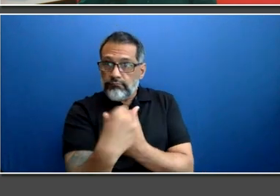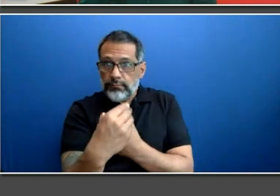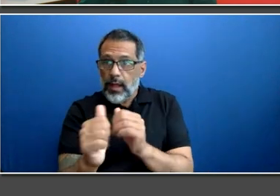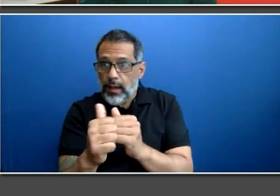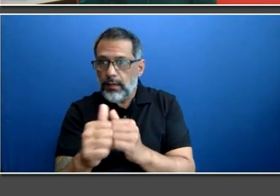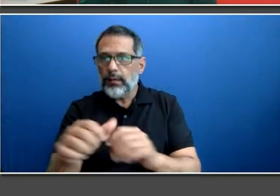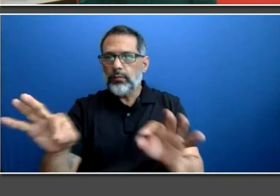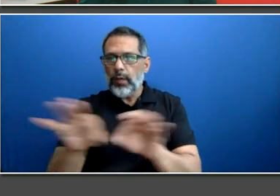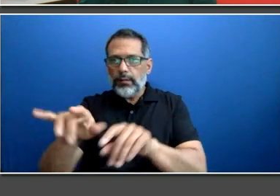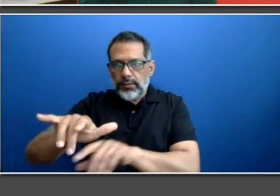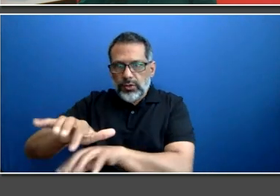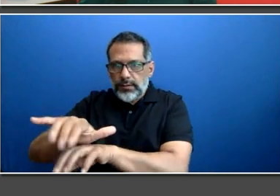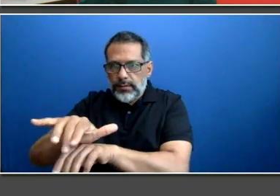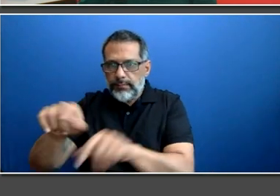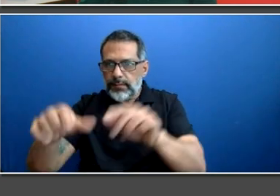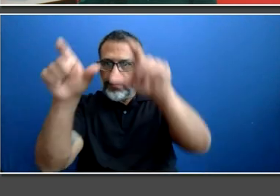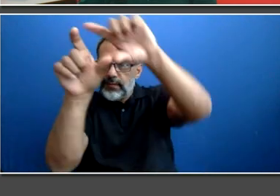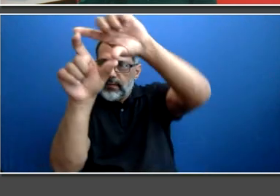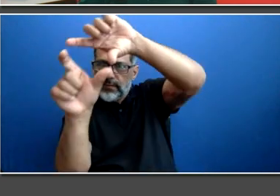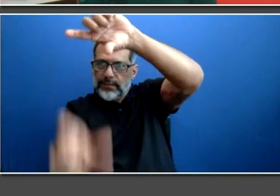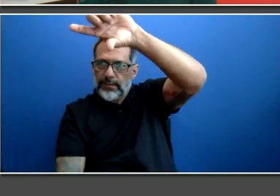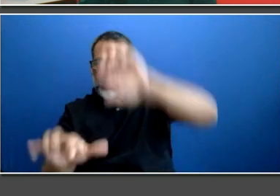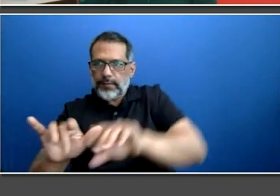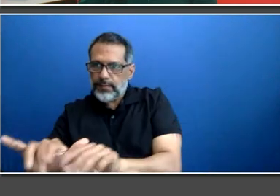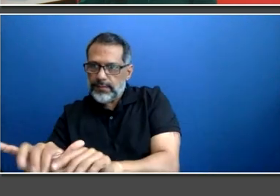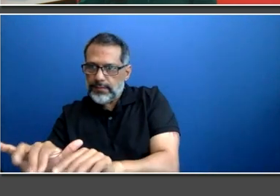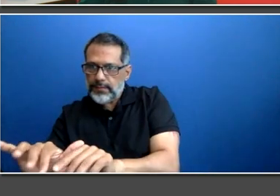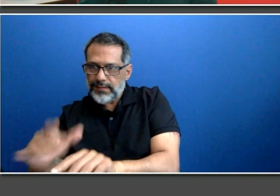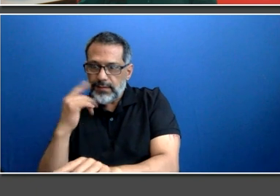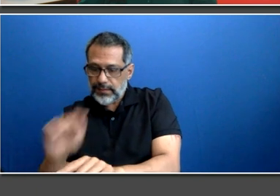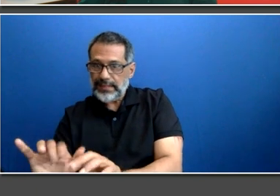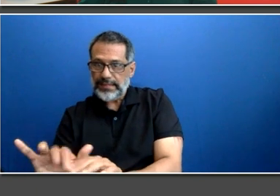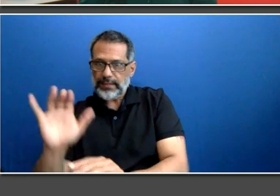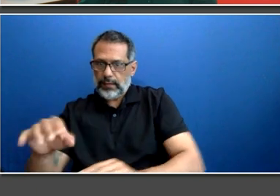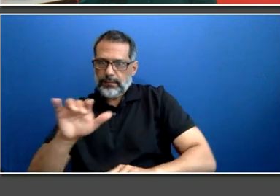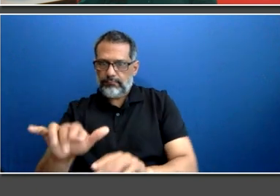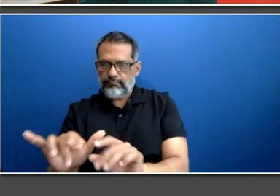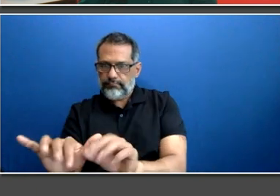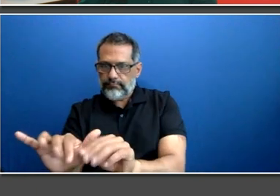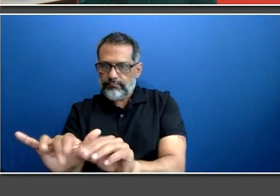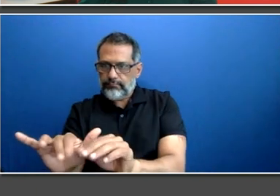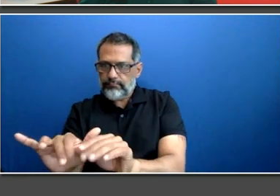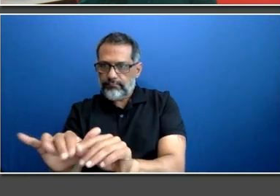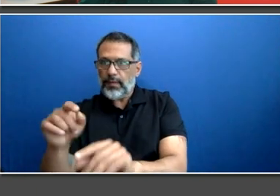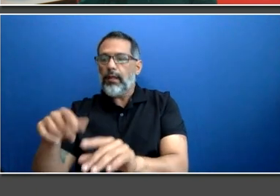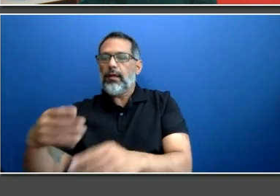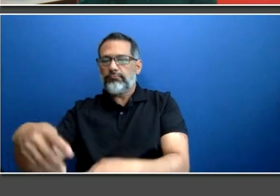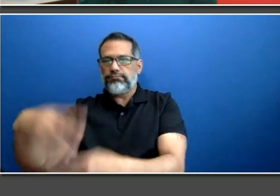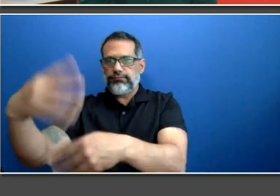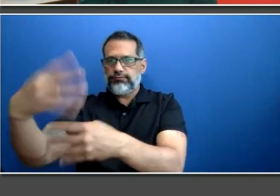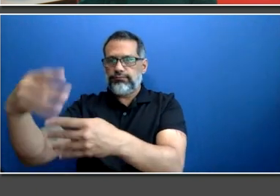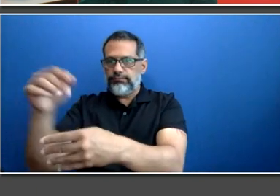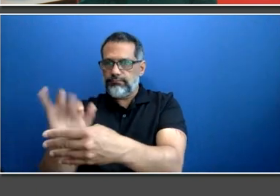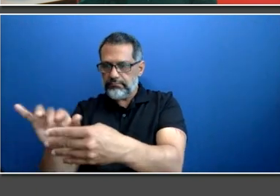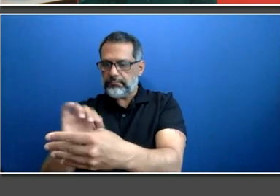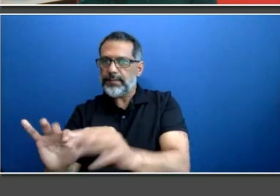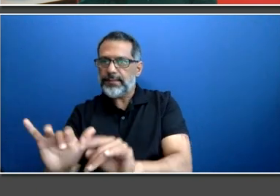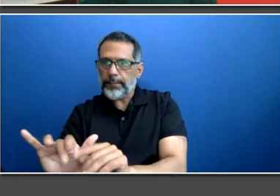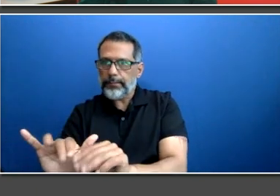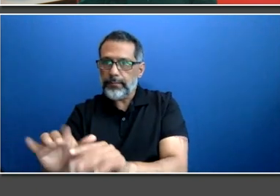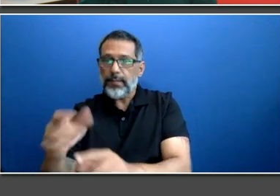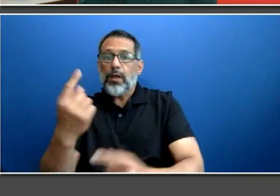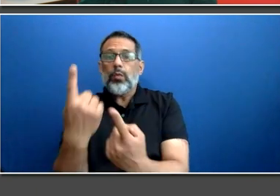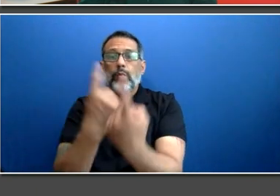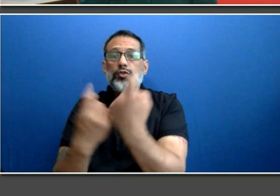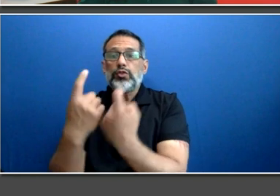on the chat button on your screen. You can use this feature to submit a question for the TTC panel. The questions received